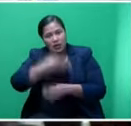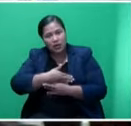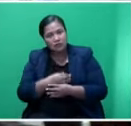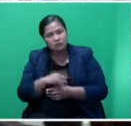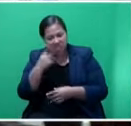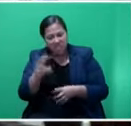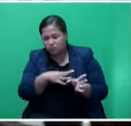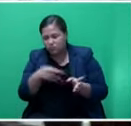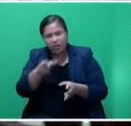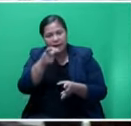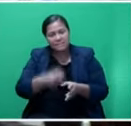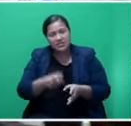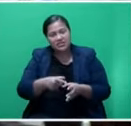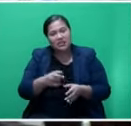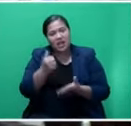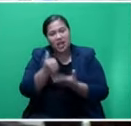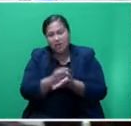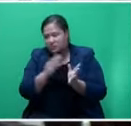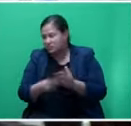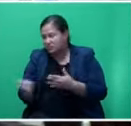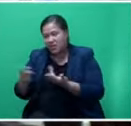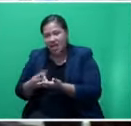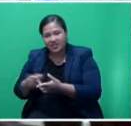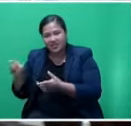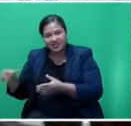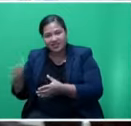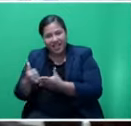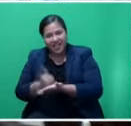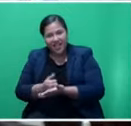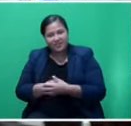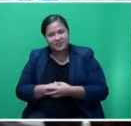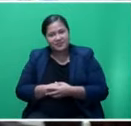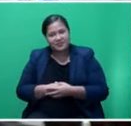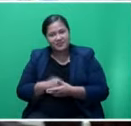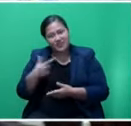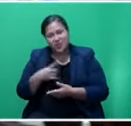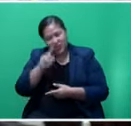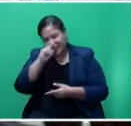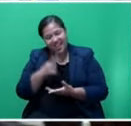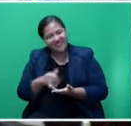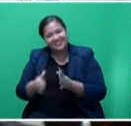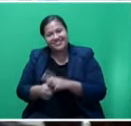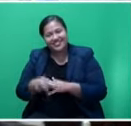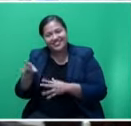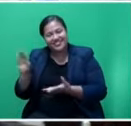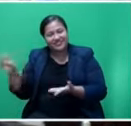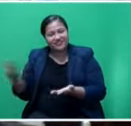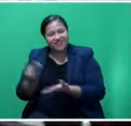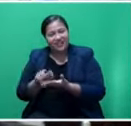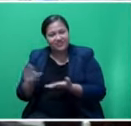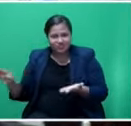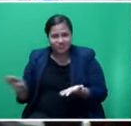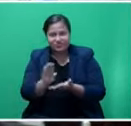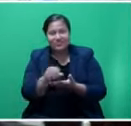personal account to the son or daughter's or wife's account. And you've got absolutely no ability to then get those funds back. That's why Garnishing orders have been put in